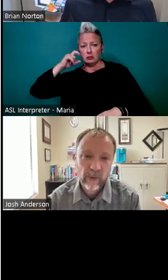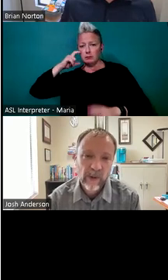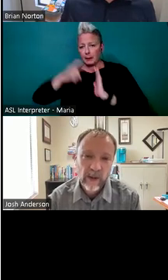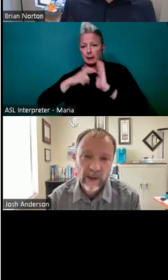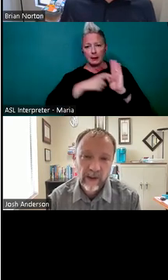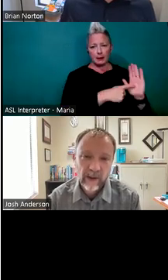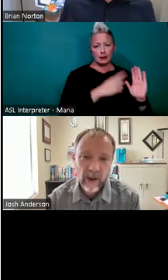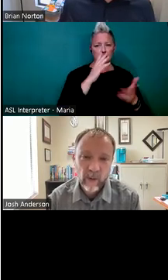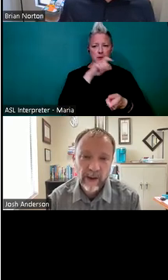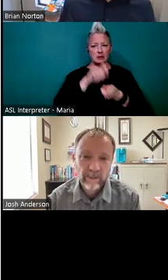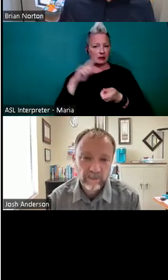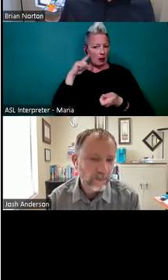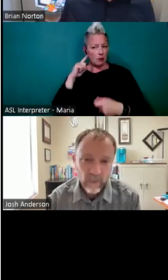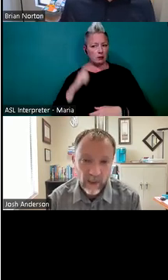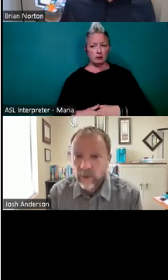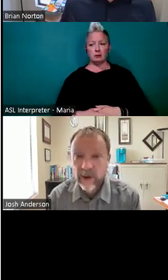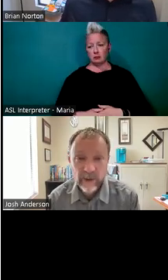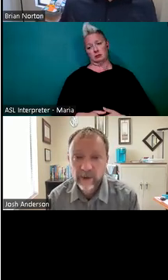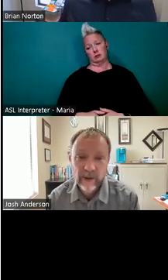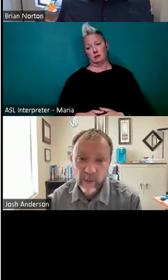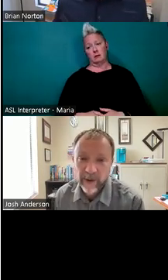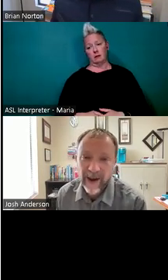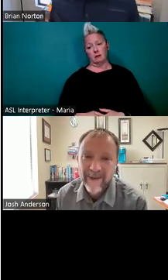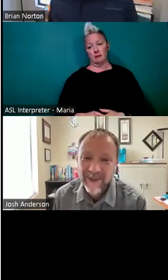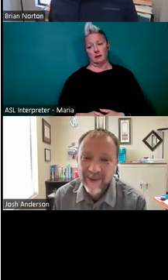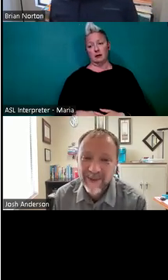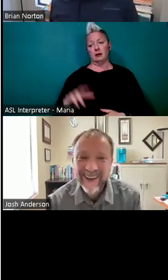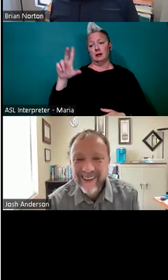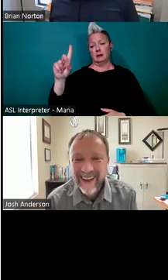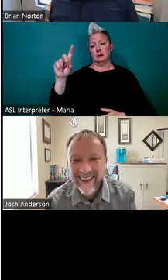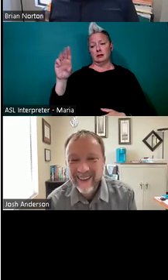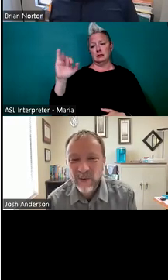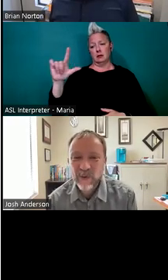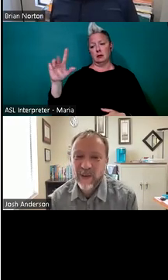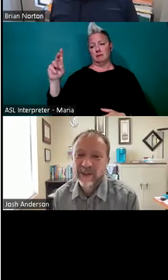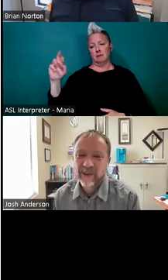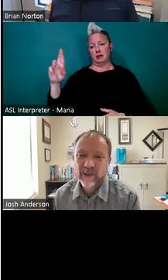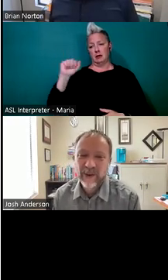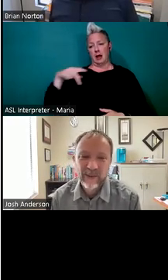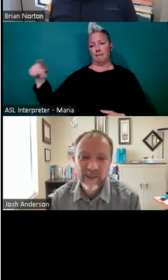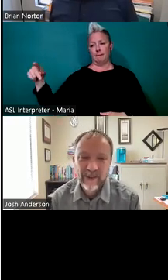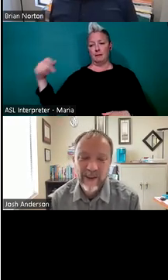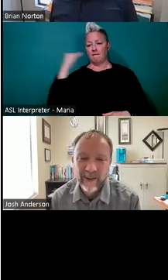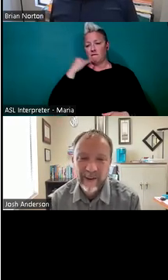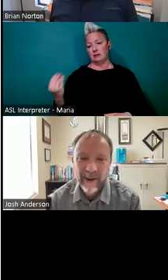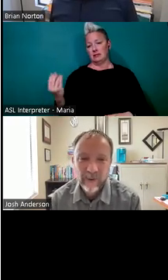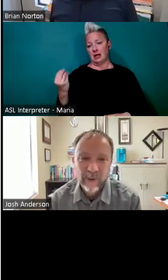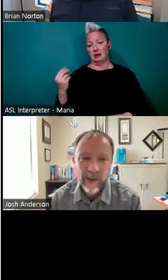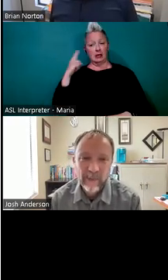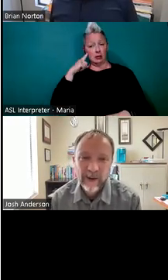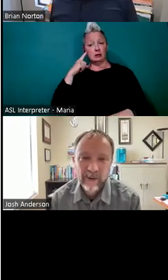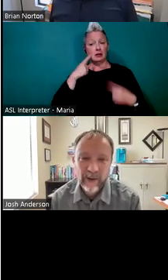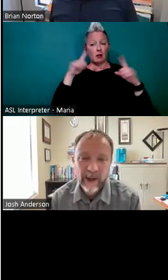those. So a great way. And in fact, there it is decibel meter app. So maybe, uh, the phone's flashing when there hears a loud sound, like an